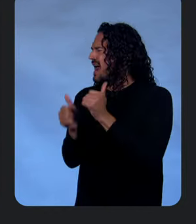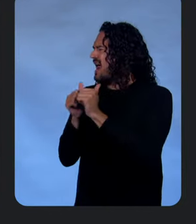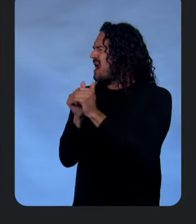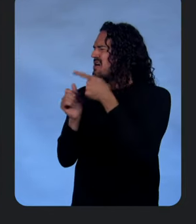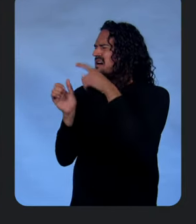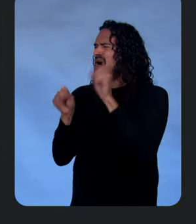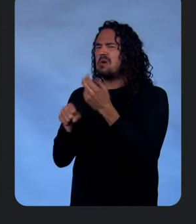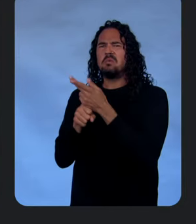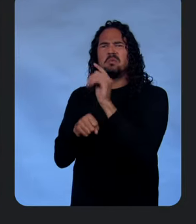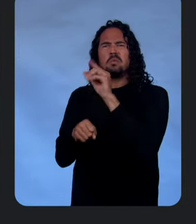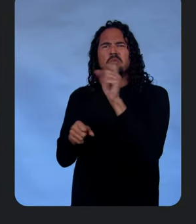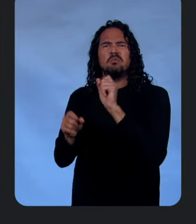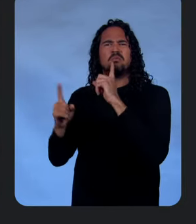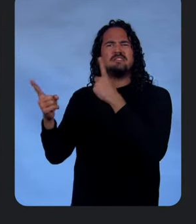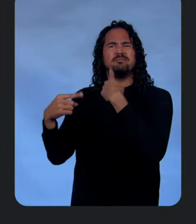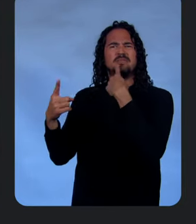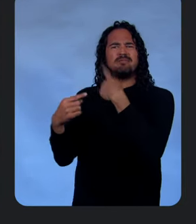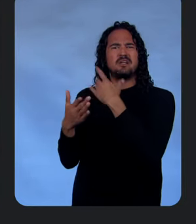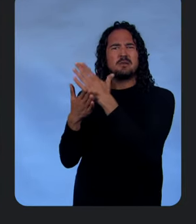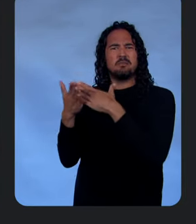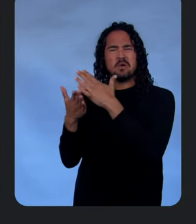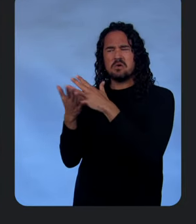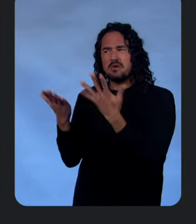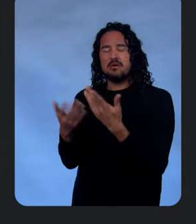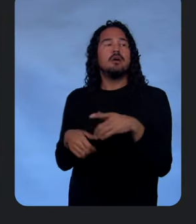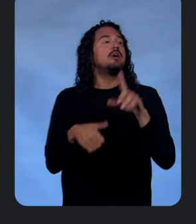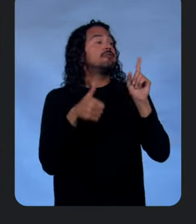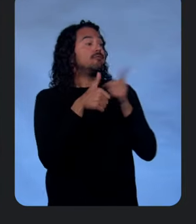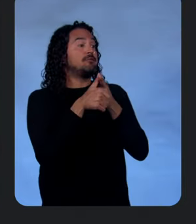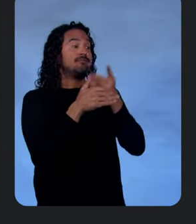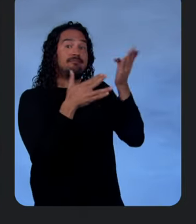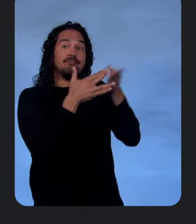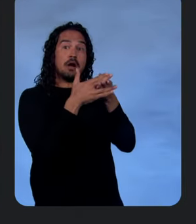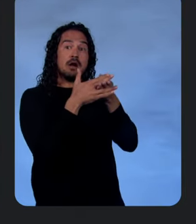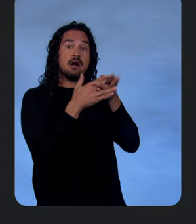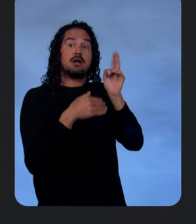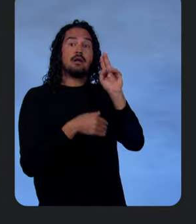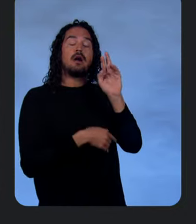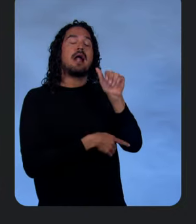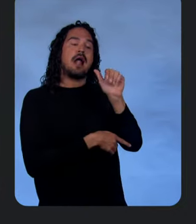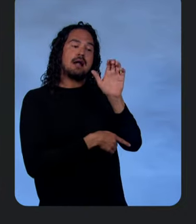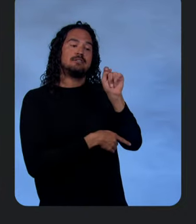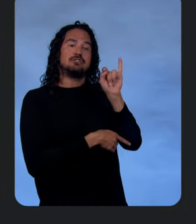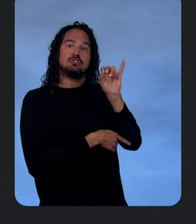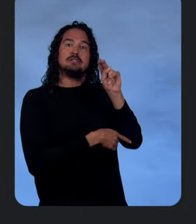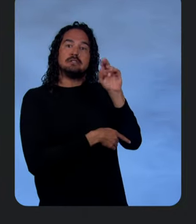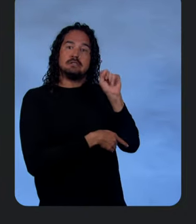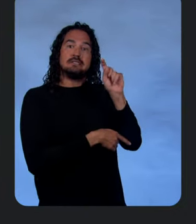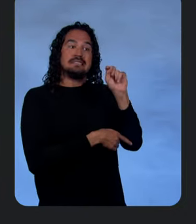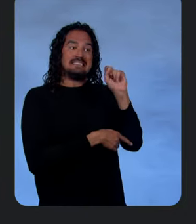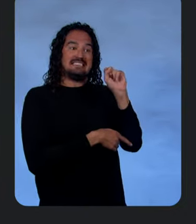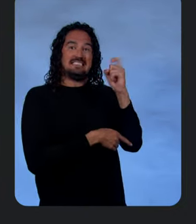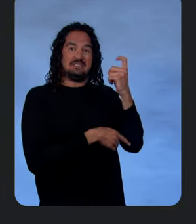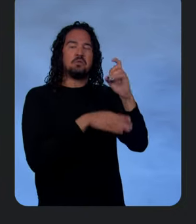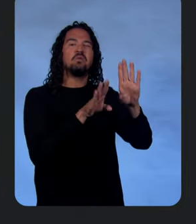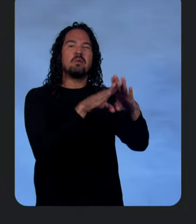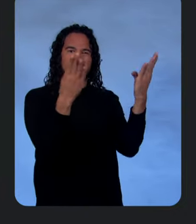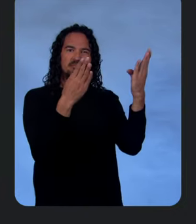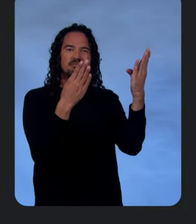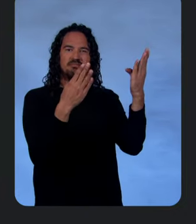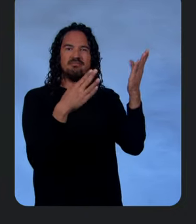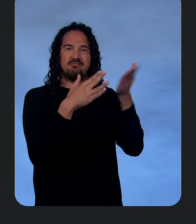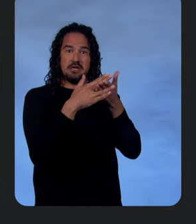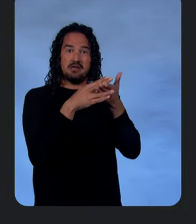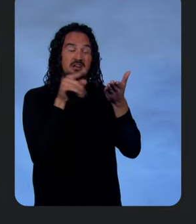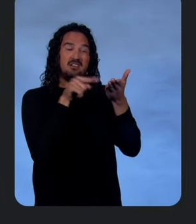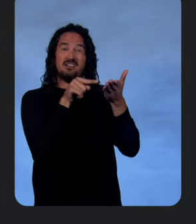components? All right. So, first, we focus on our actions.tsx file over here. So, this file has a React server action that calls